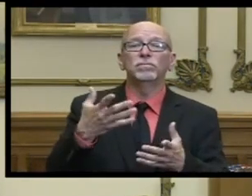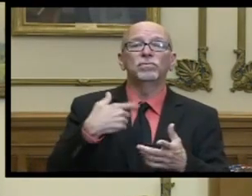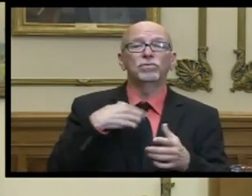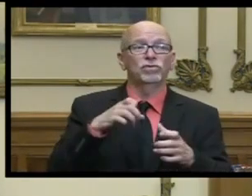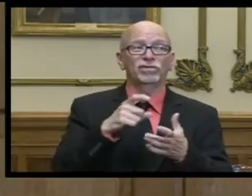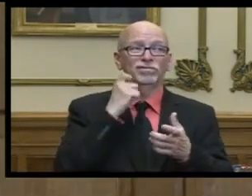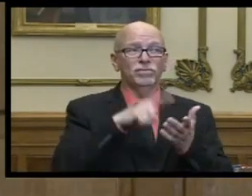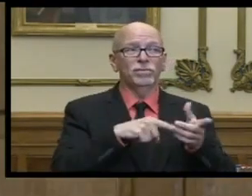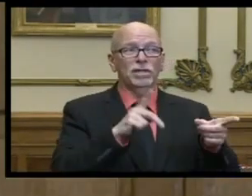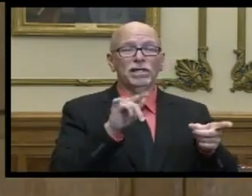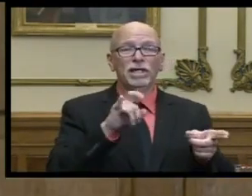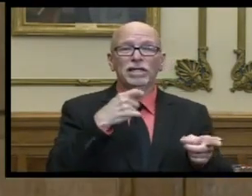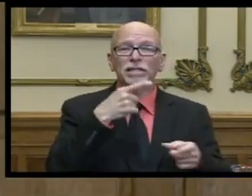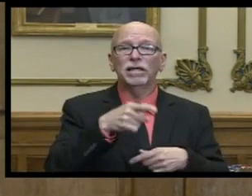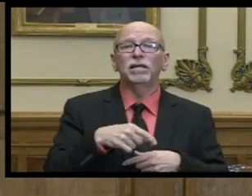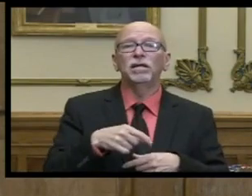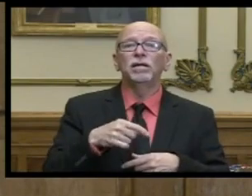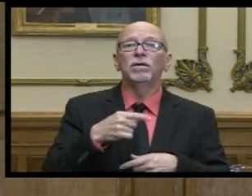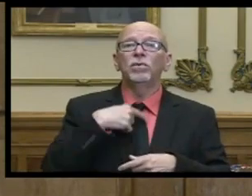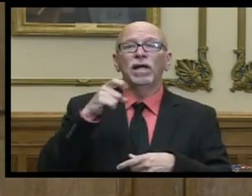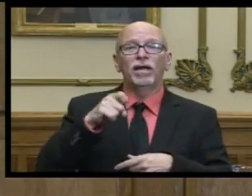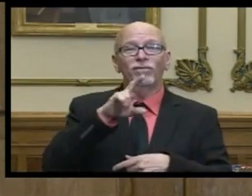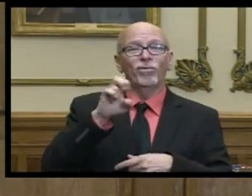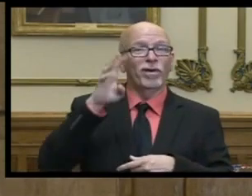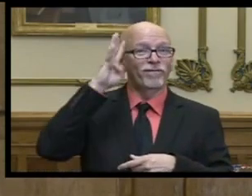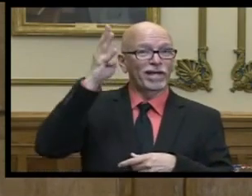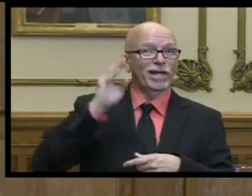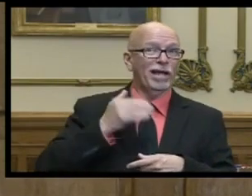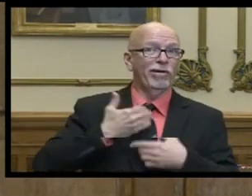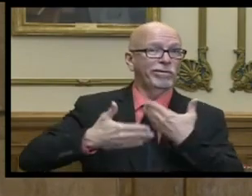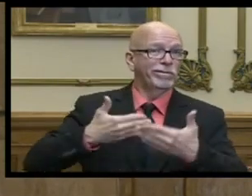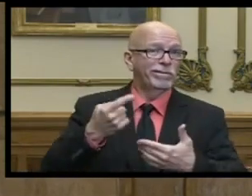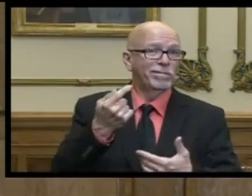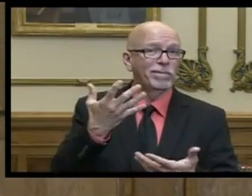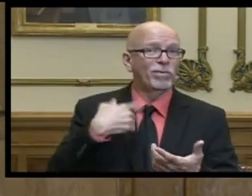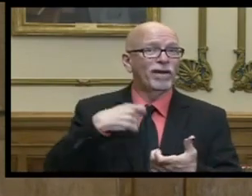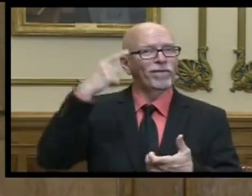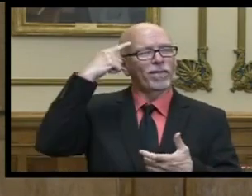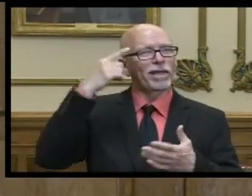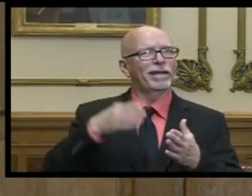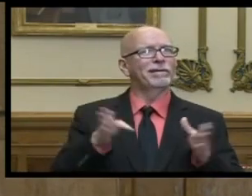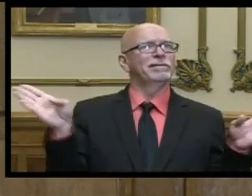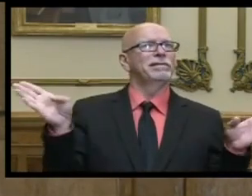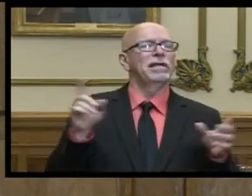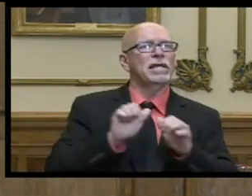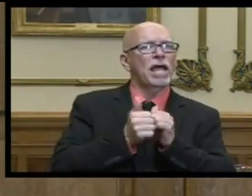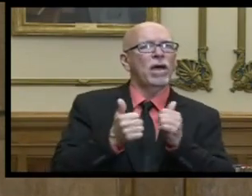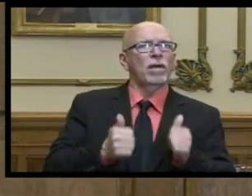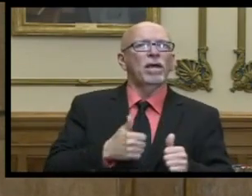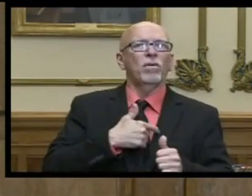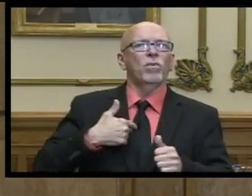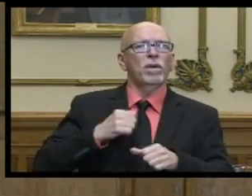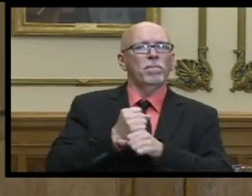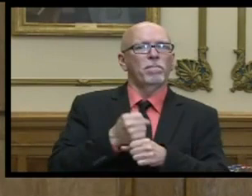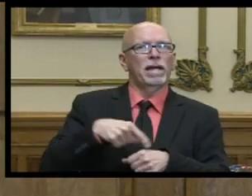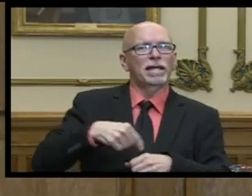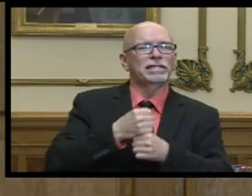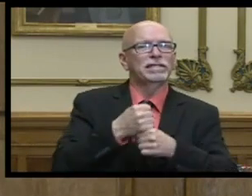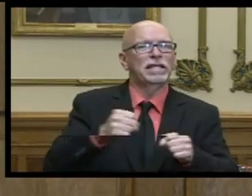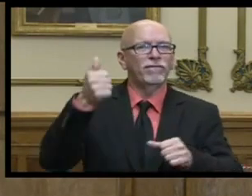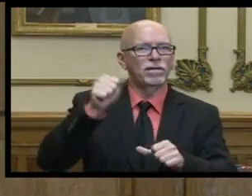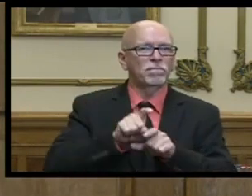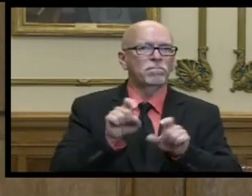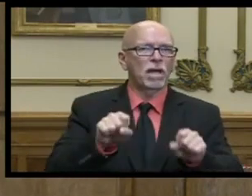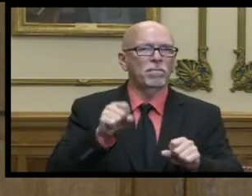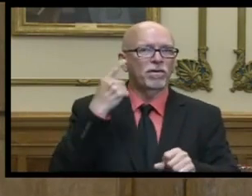just what katie said and that is uh reinventing the wheel a little bit thinking outside the box how can we make this the safest we possibly